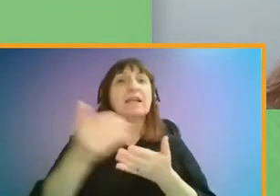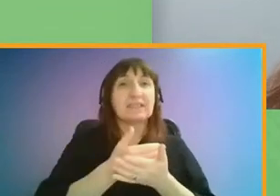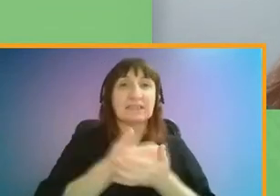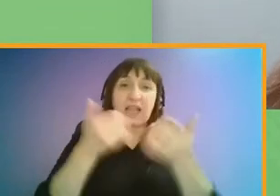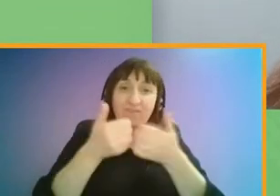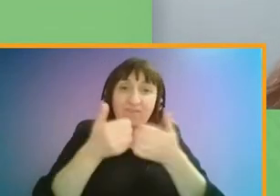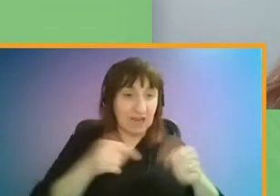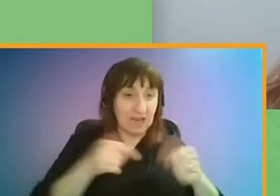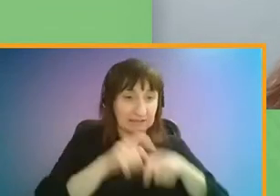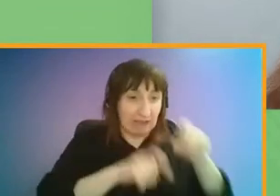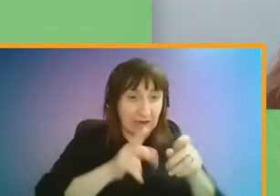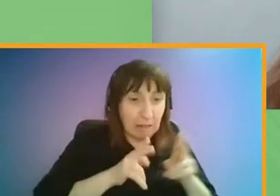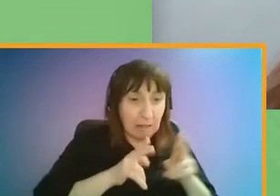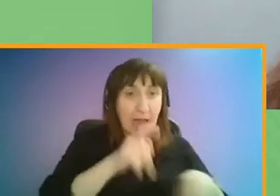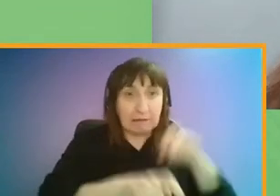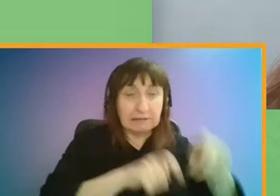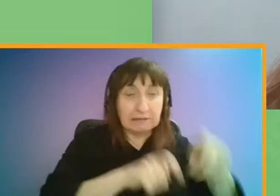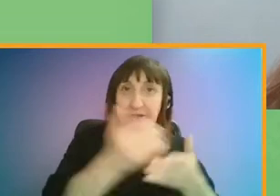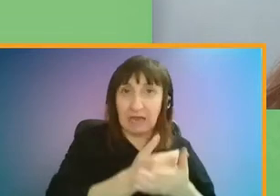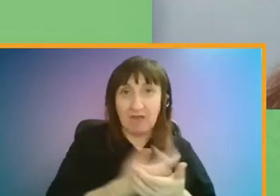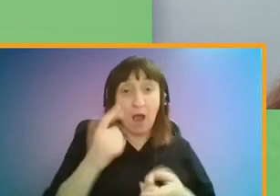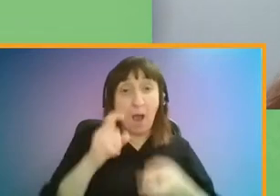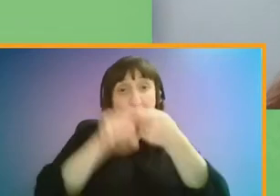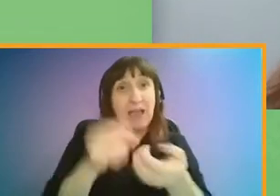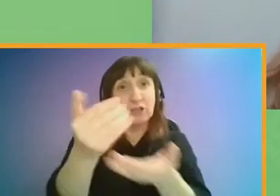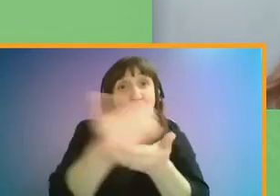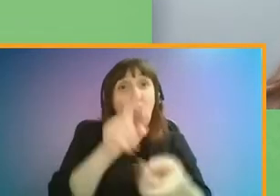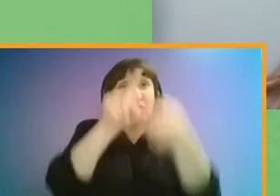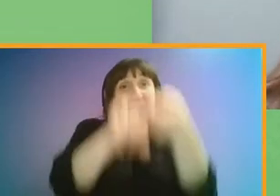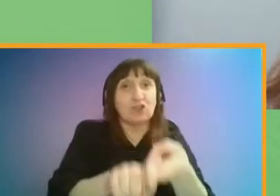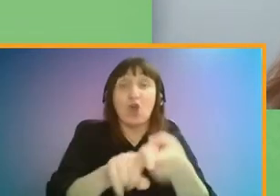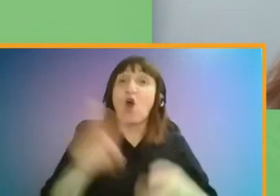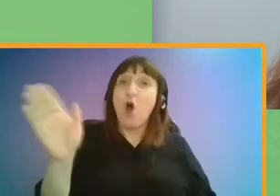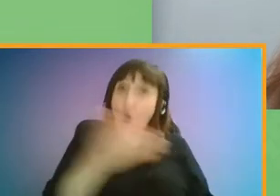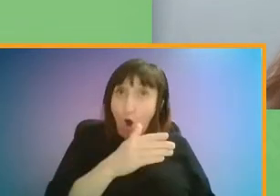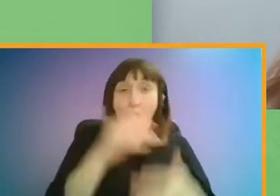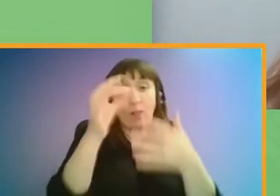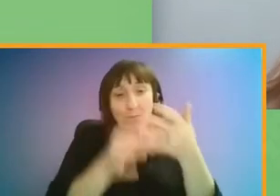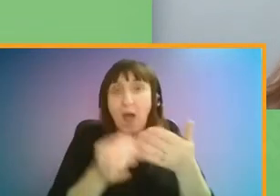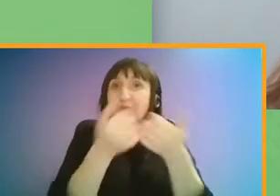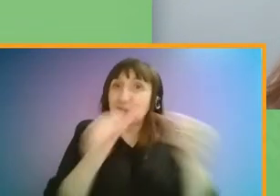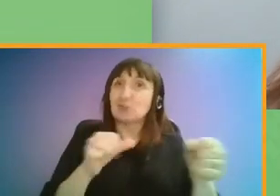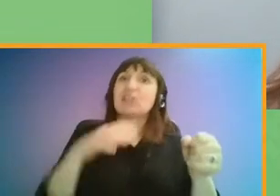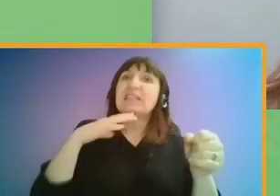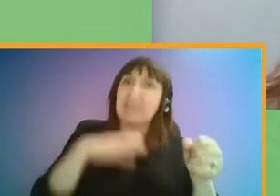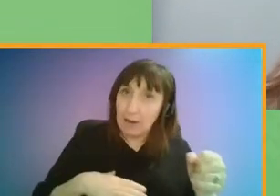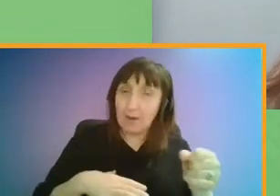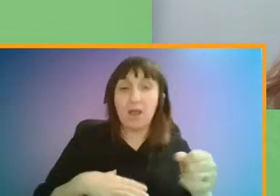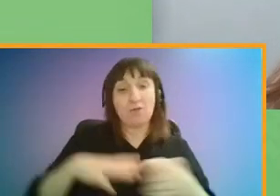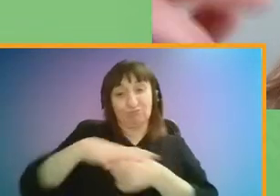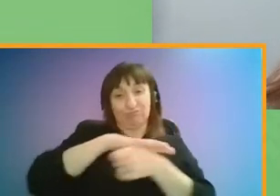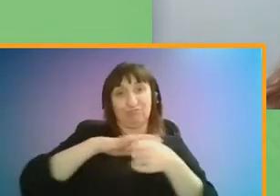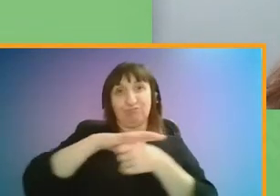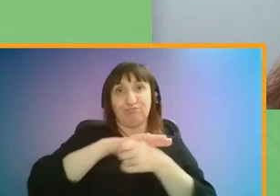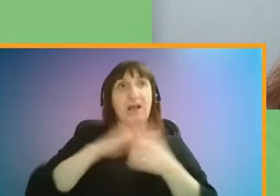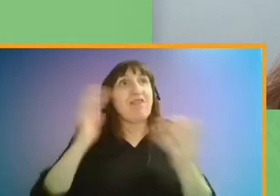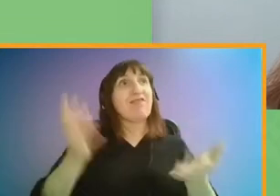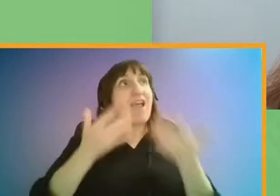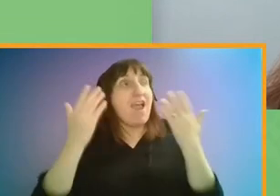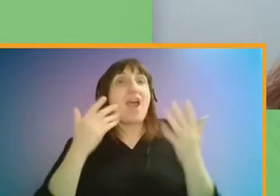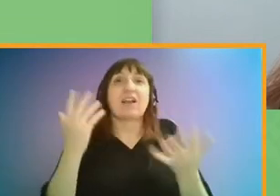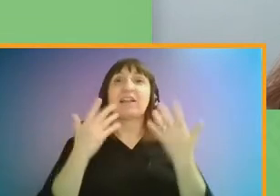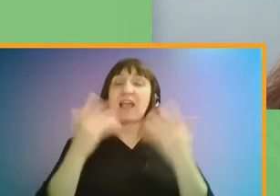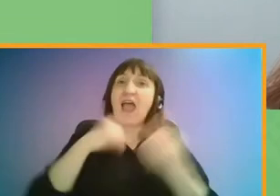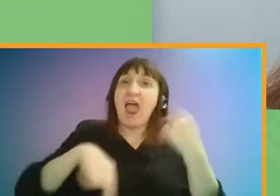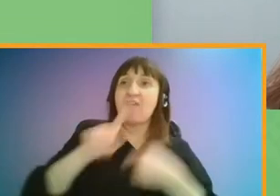and bike storage. All of these things are part of the solutions needed to make sure that the air is clean and everyone can